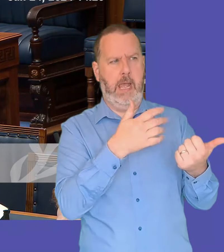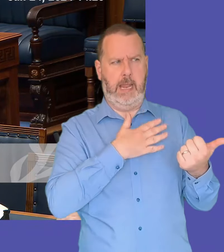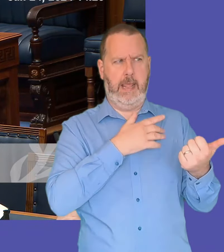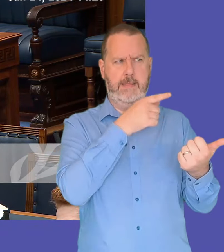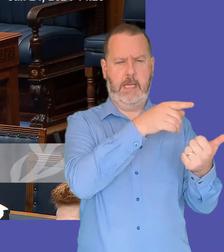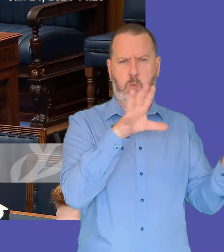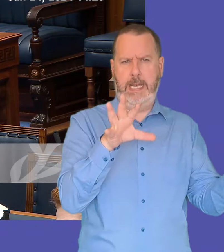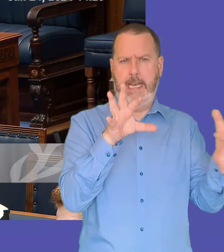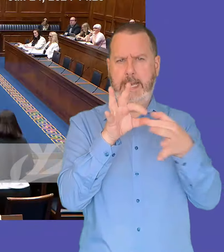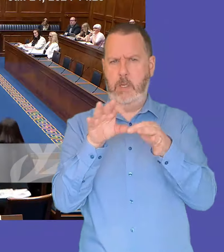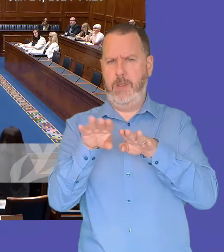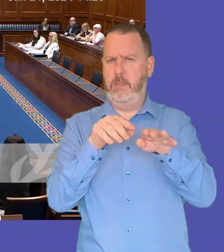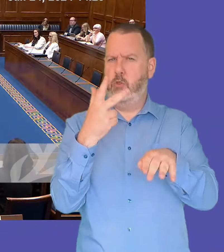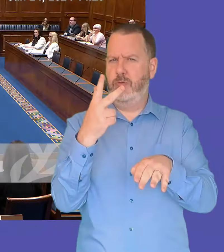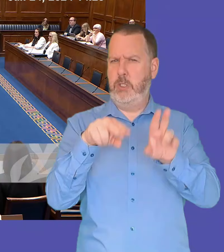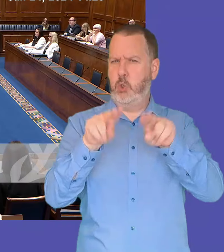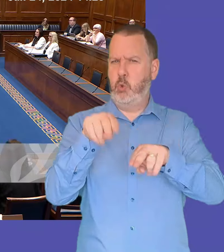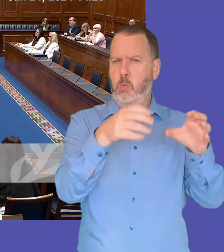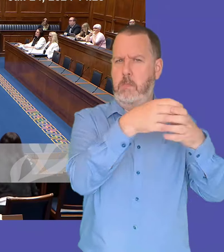department in that space thank you